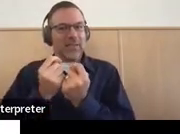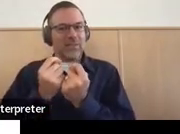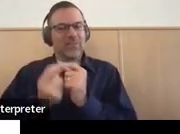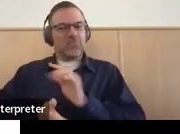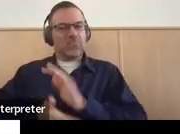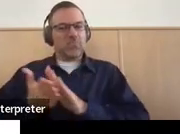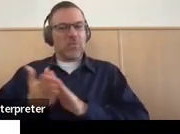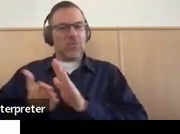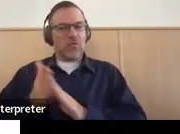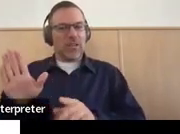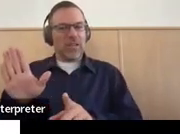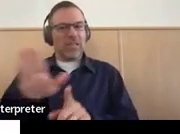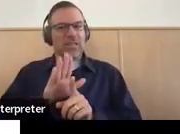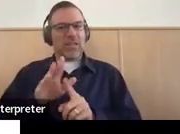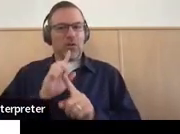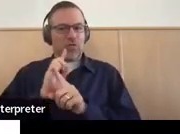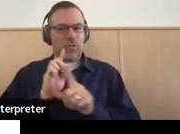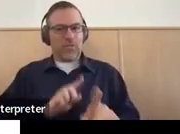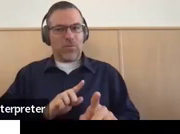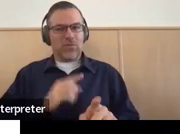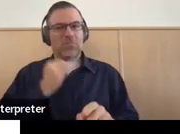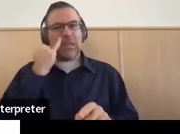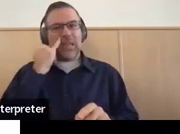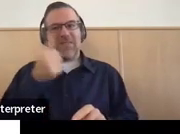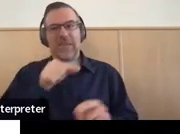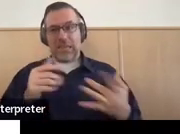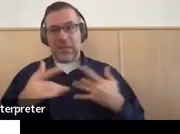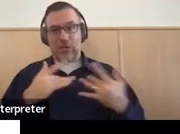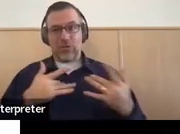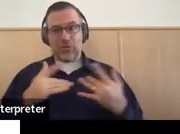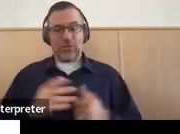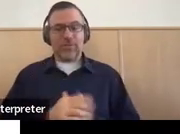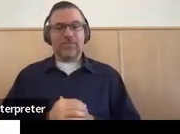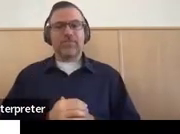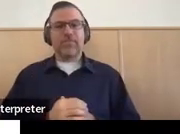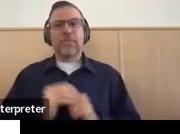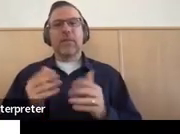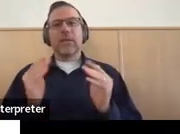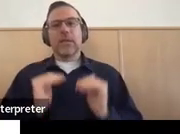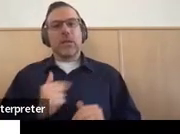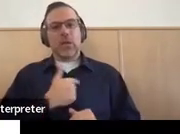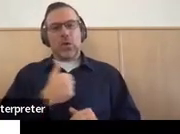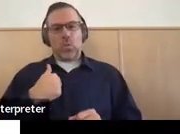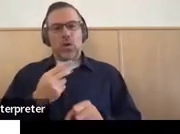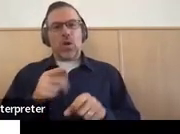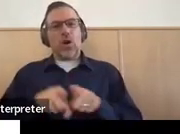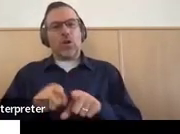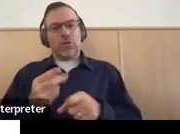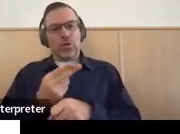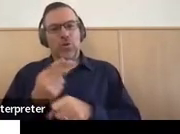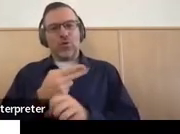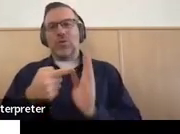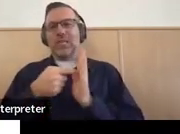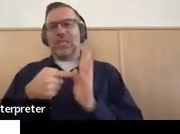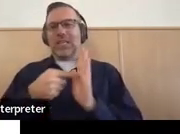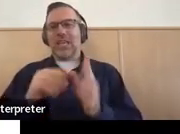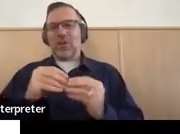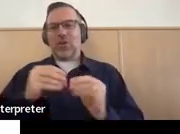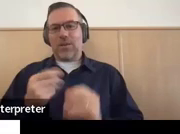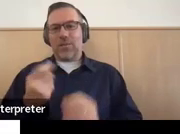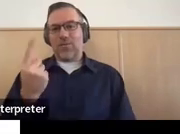and there are concerns with them. We do Indicator 11. is Child Find.